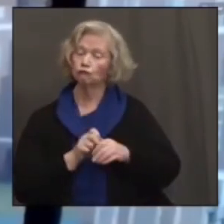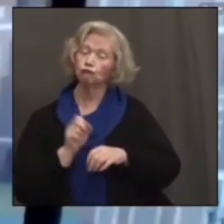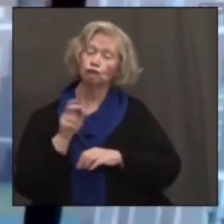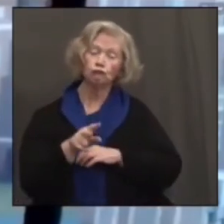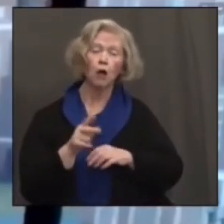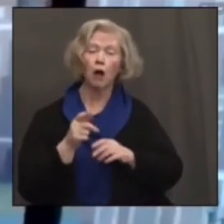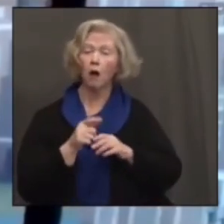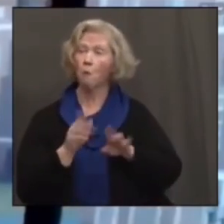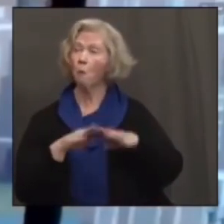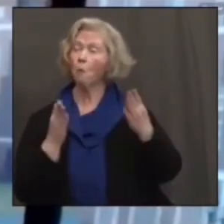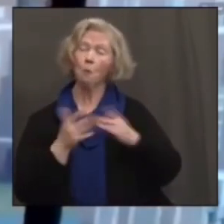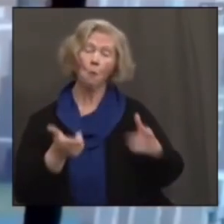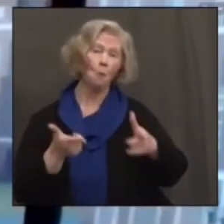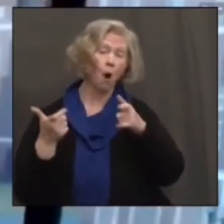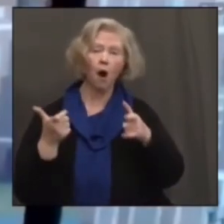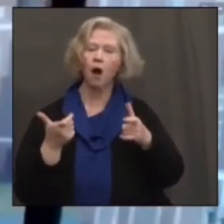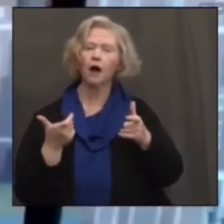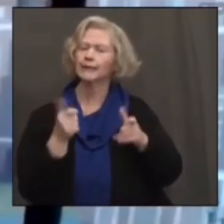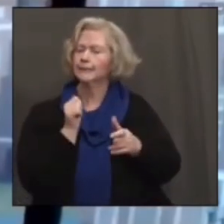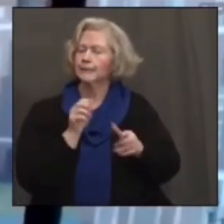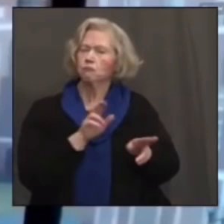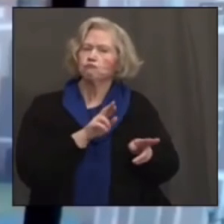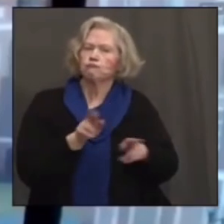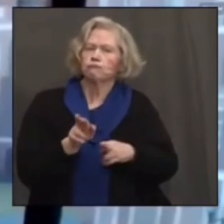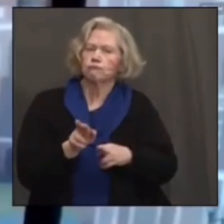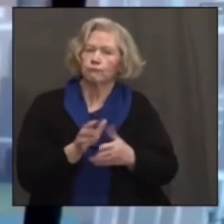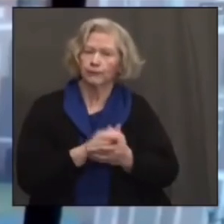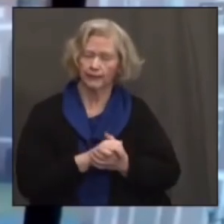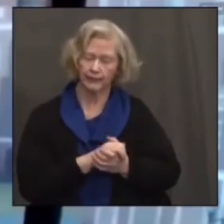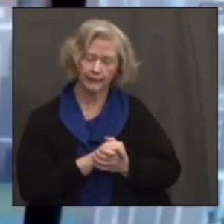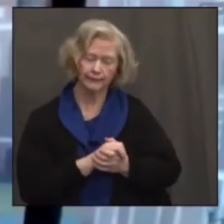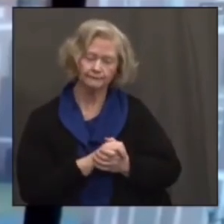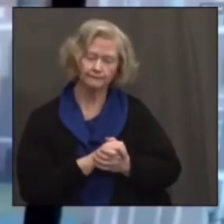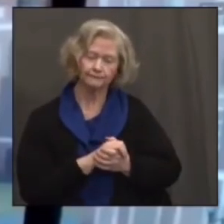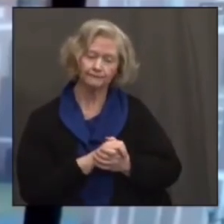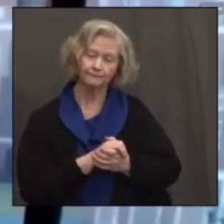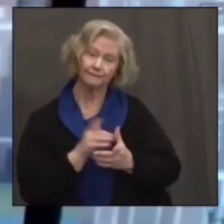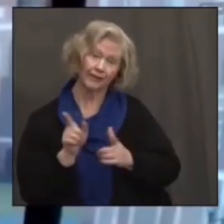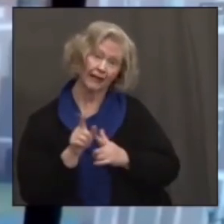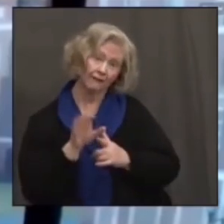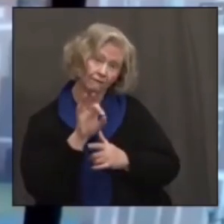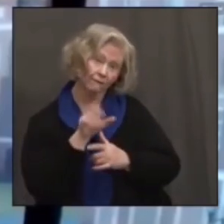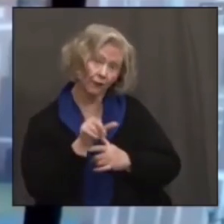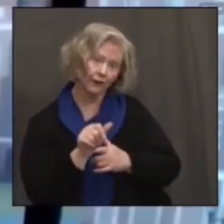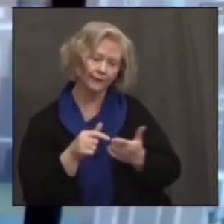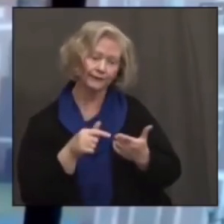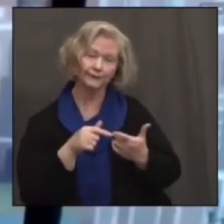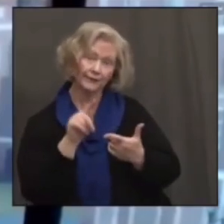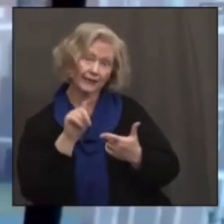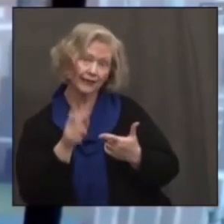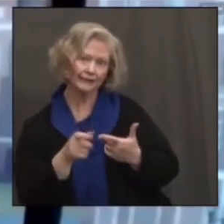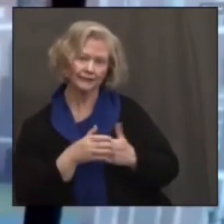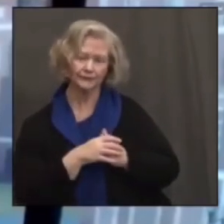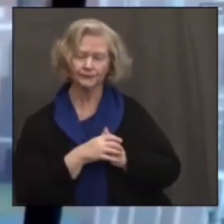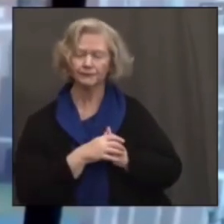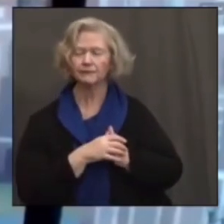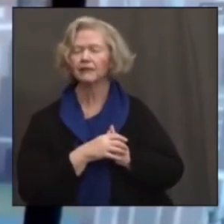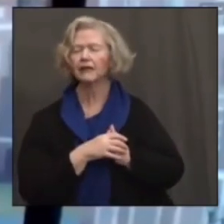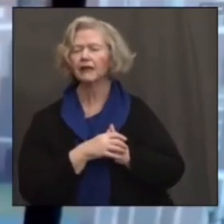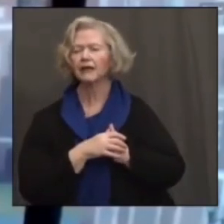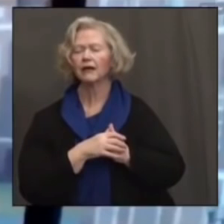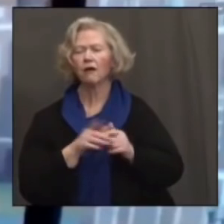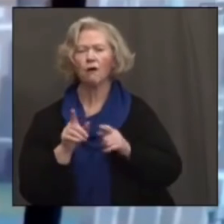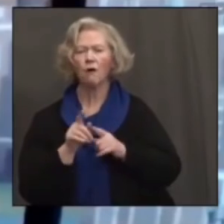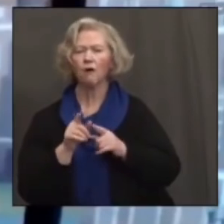and prematurely. And, you know, such as in Florida, Texas, among others, and also